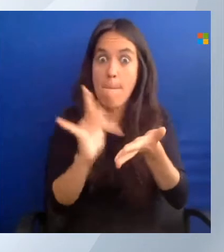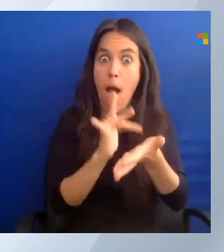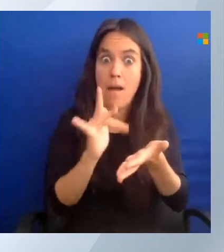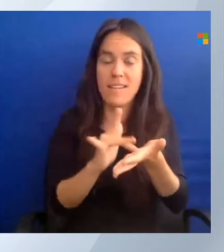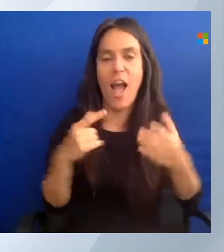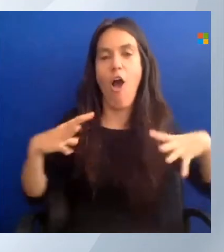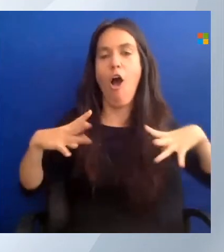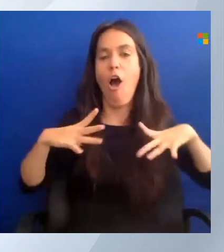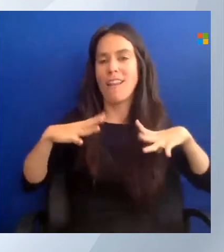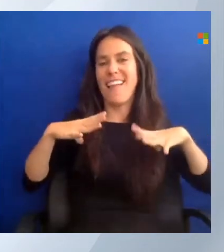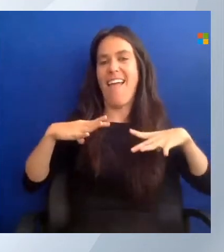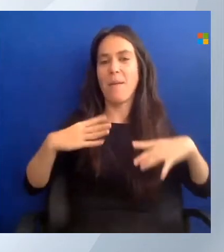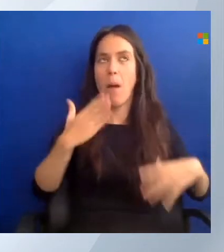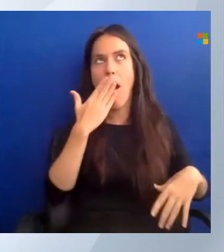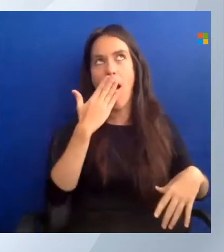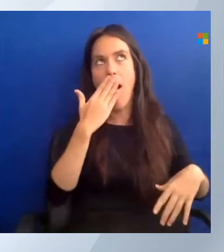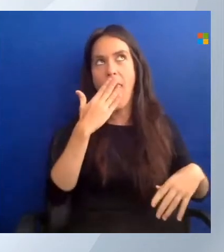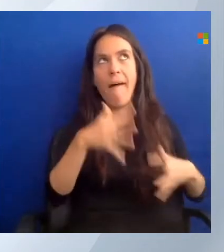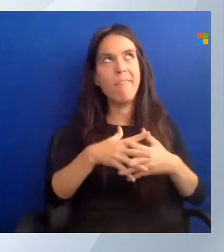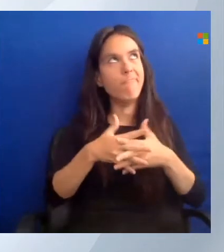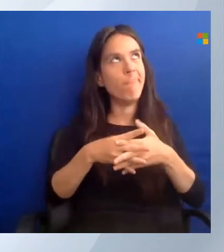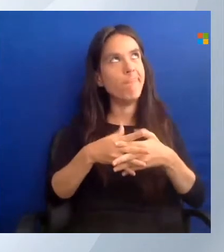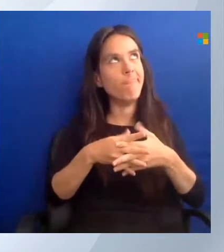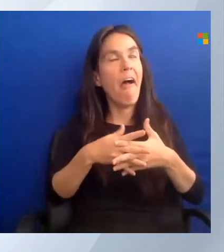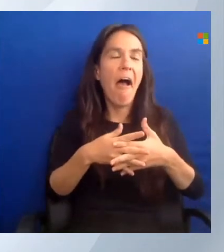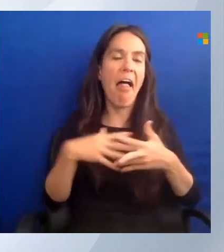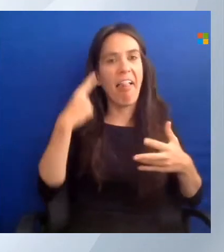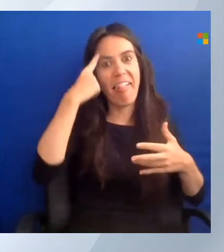bored. It's nice that you can do it.